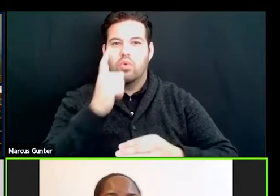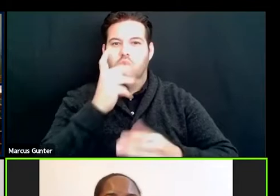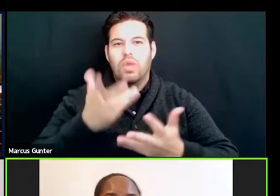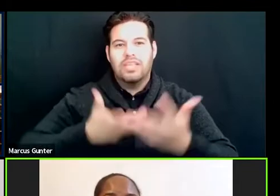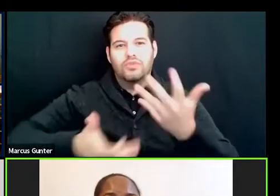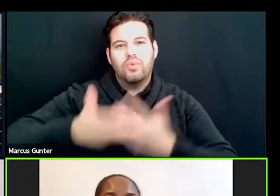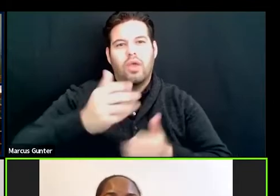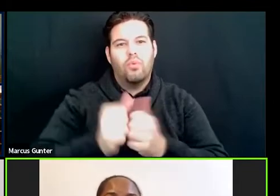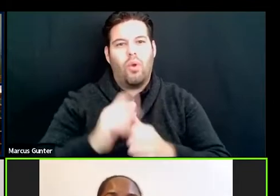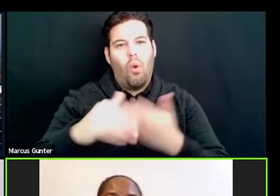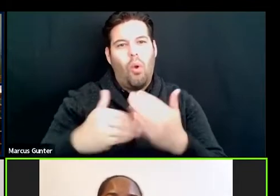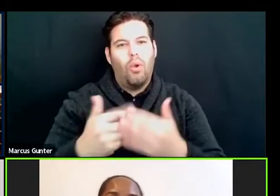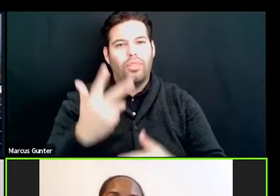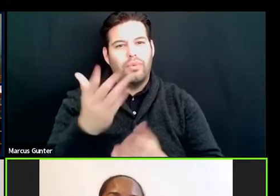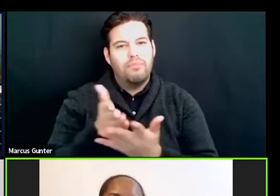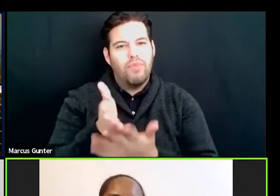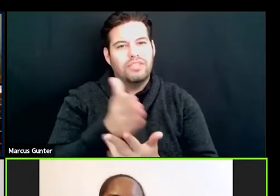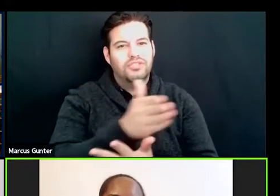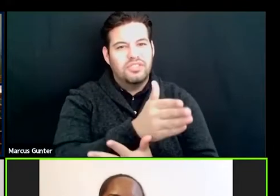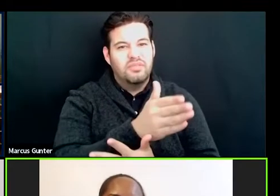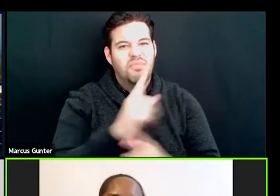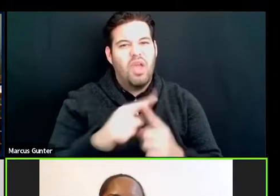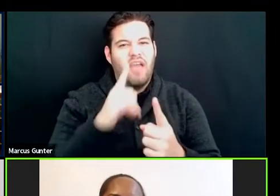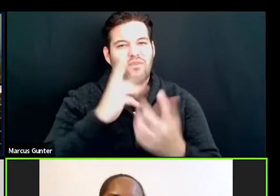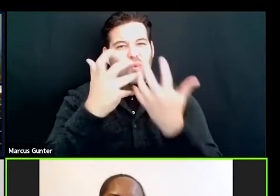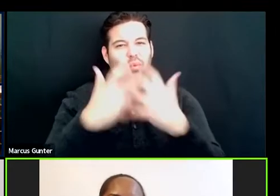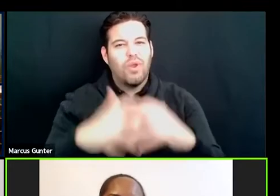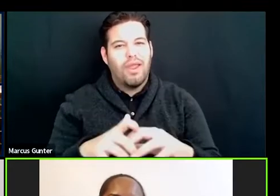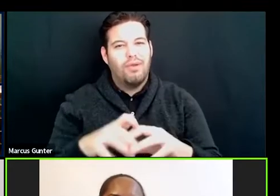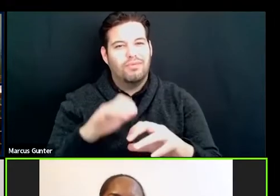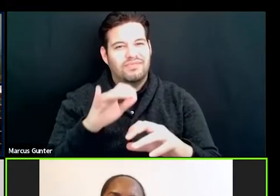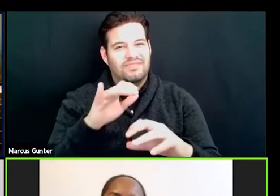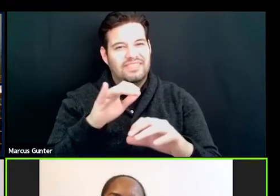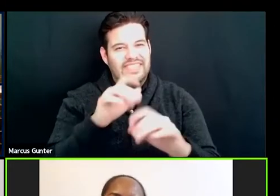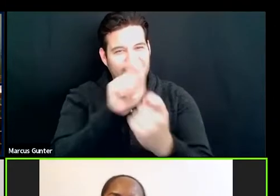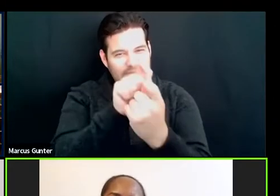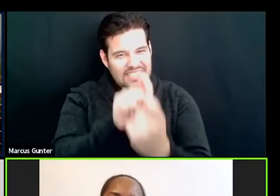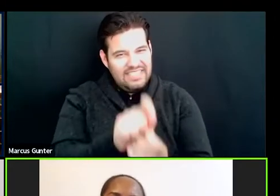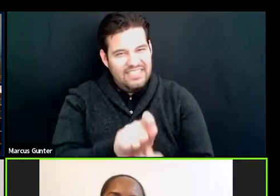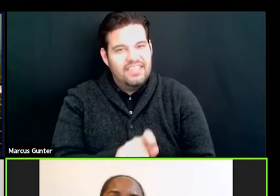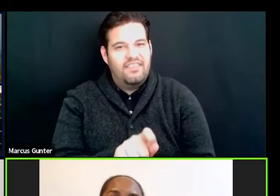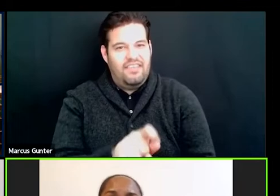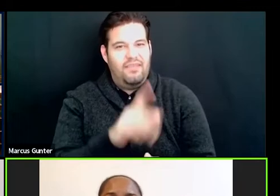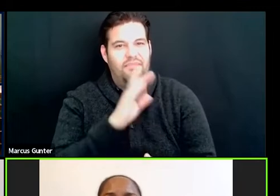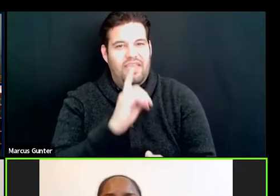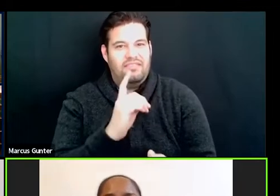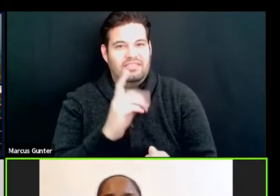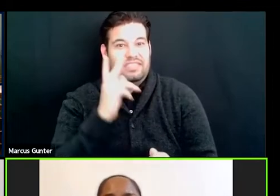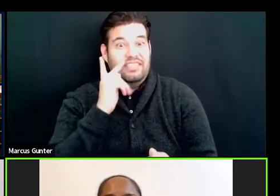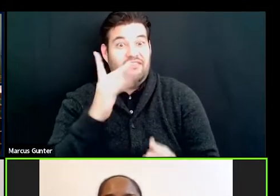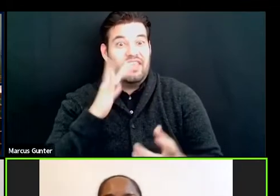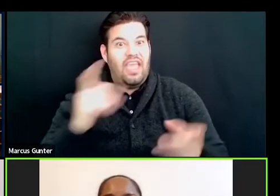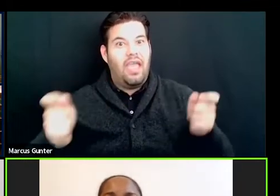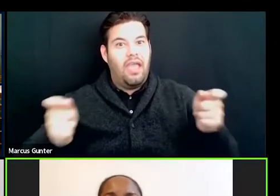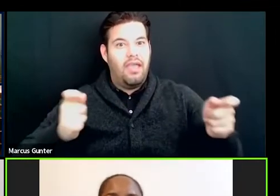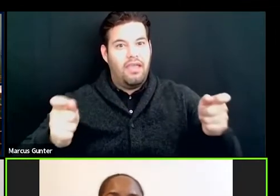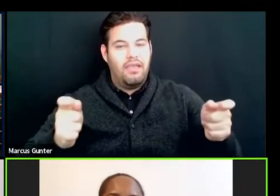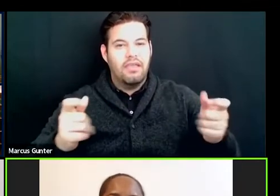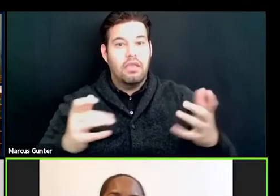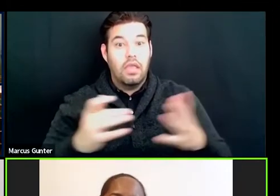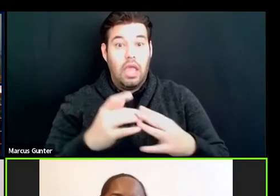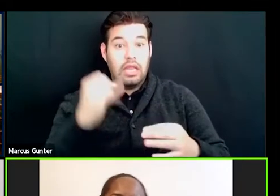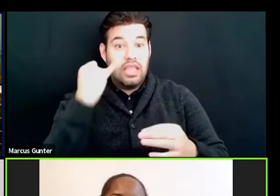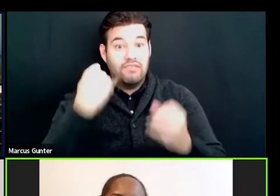all three branches, however, you'd have to work out the details, um, about that, that level of scope and make sure that they are